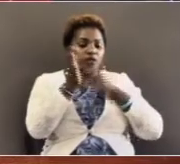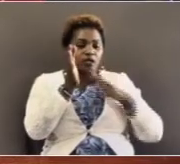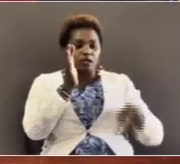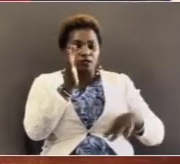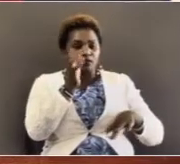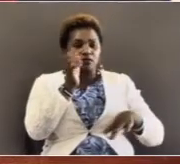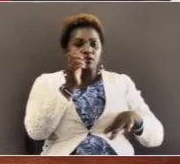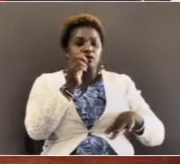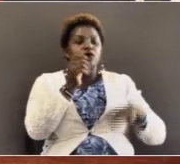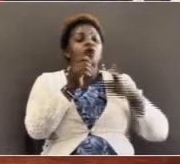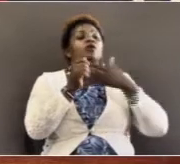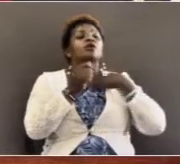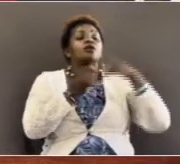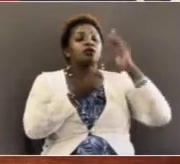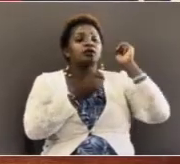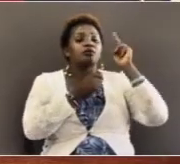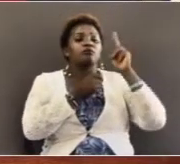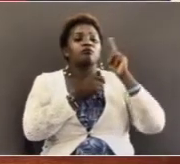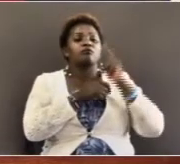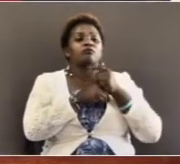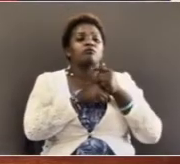we need him